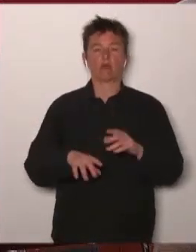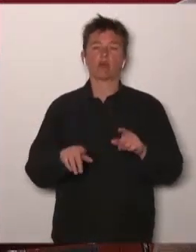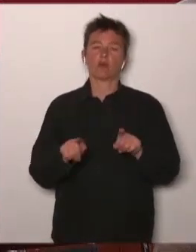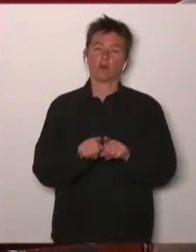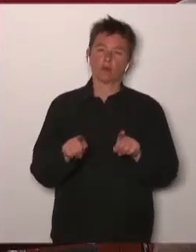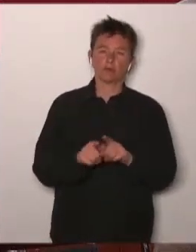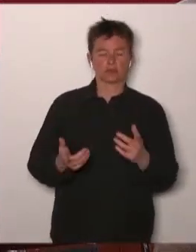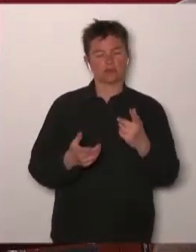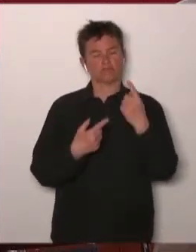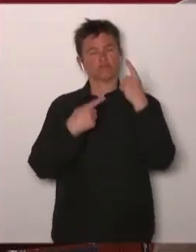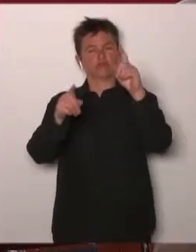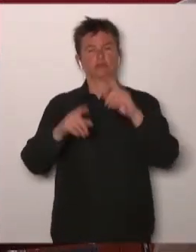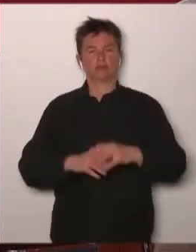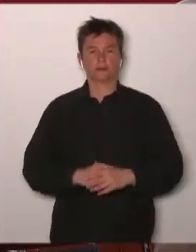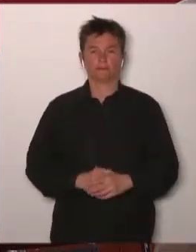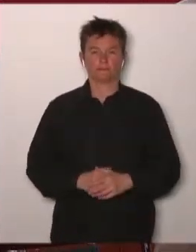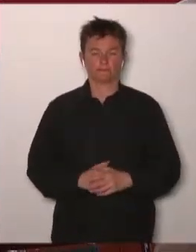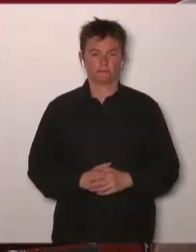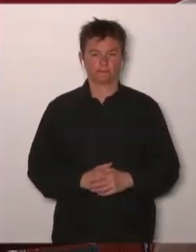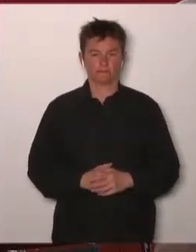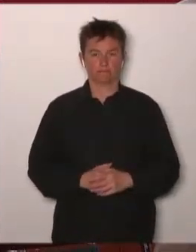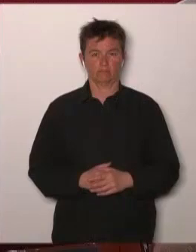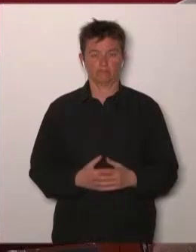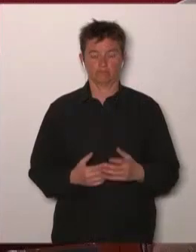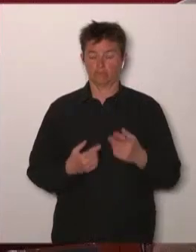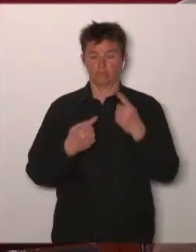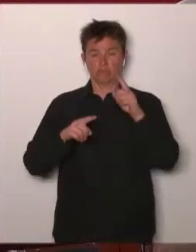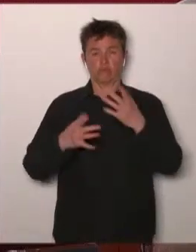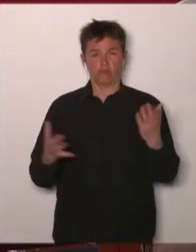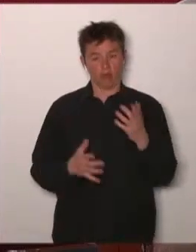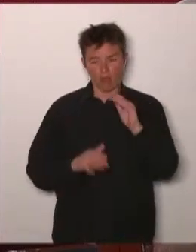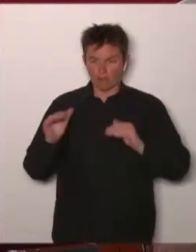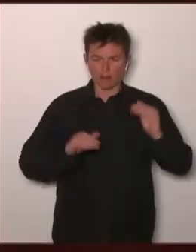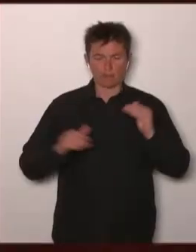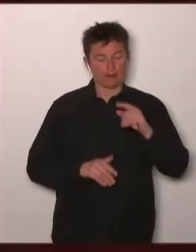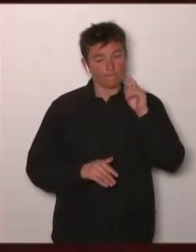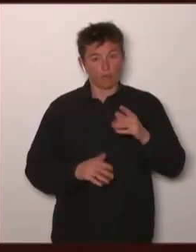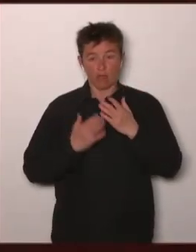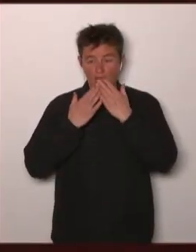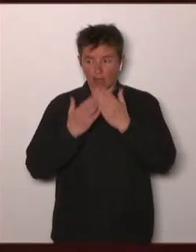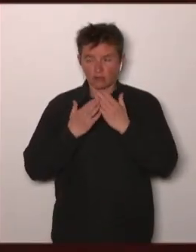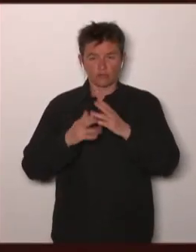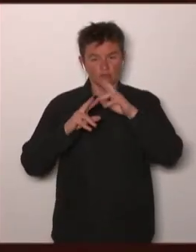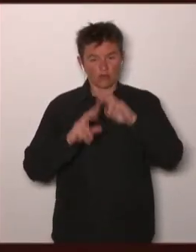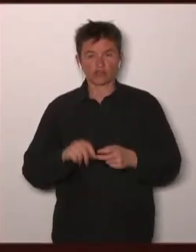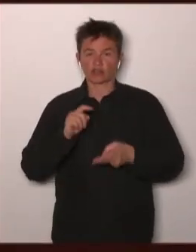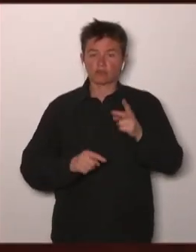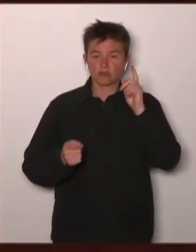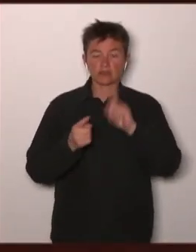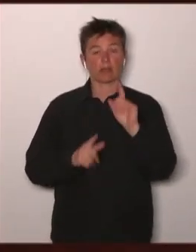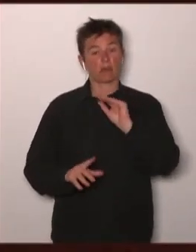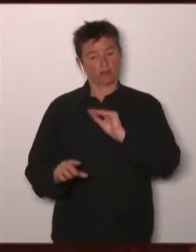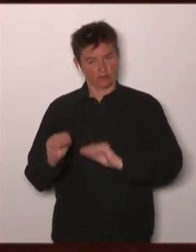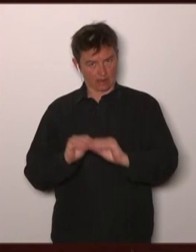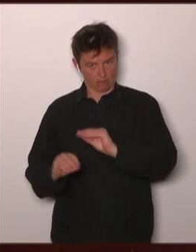studies and more independent studies on this optimization treatment issues and that there is